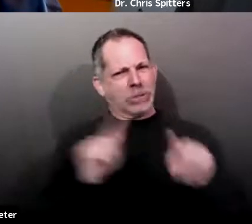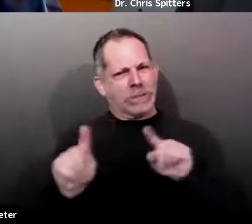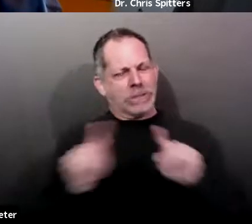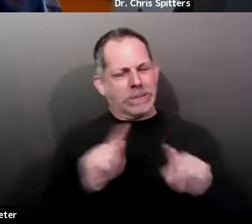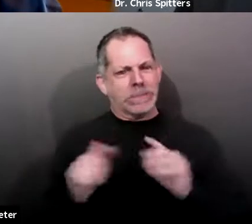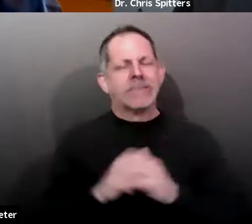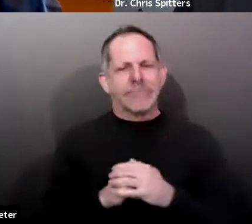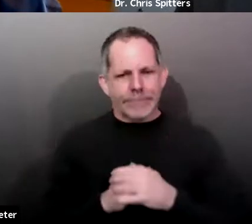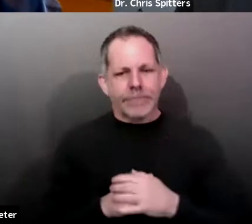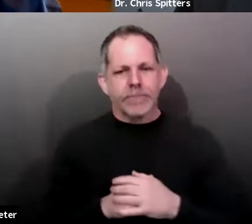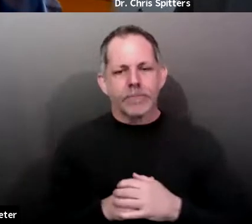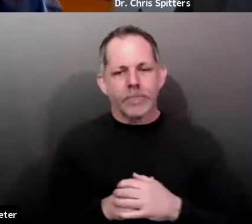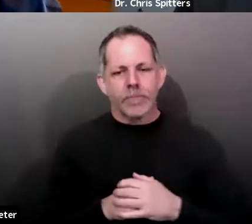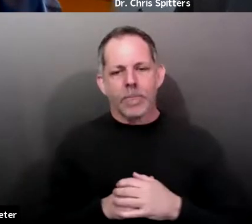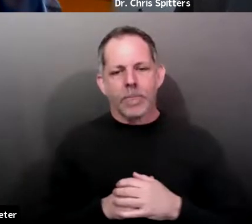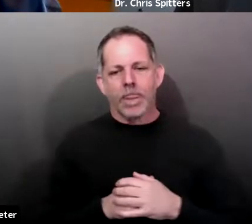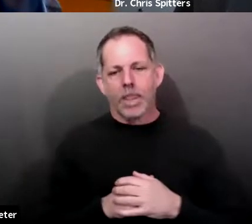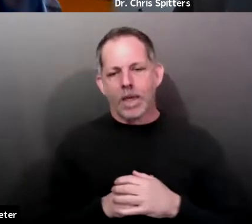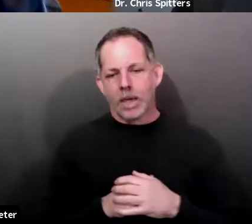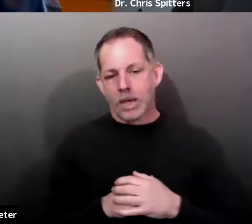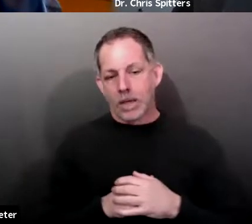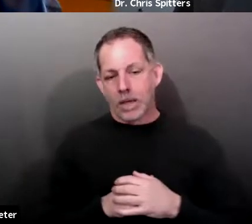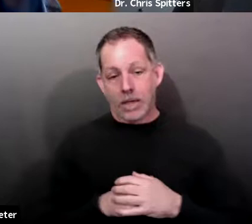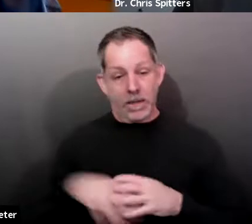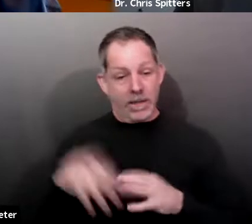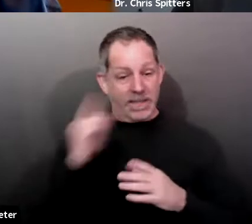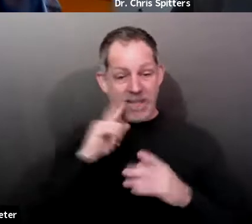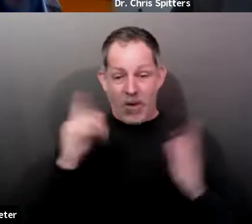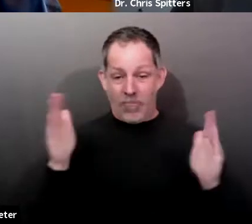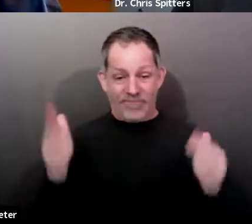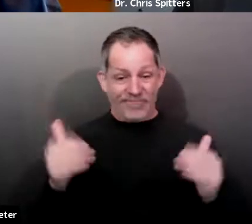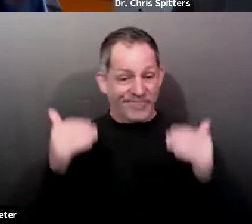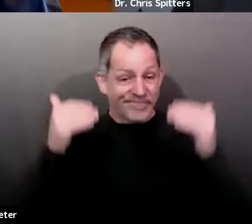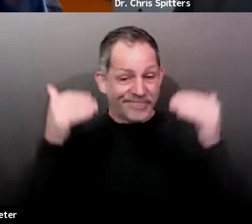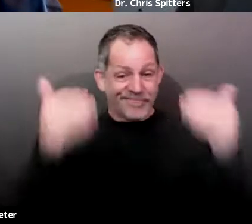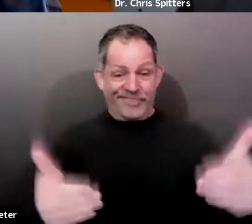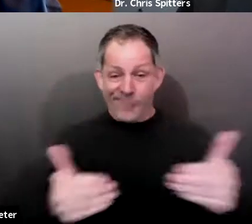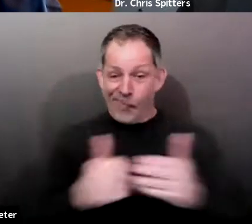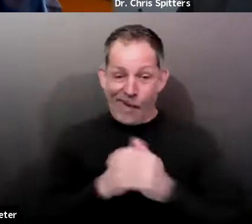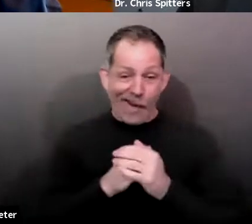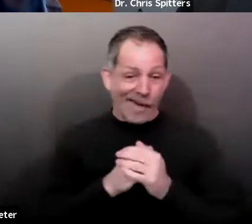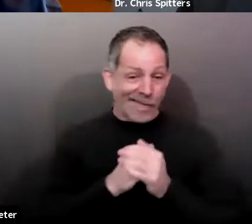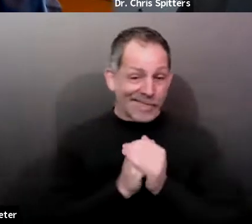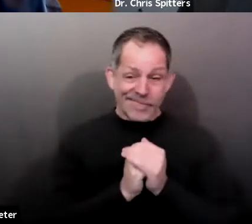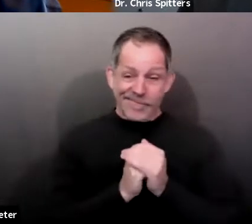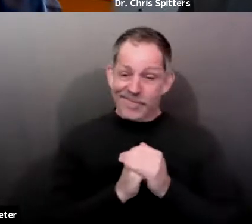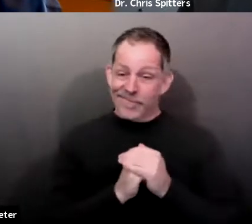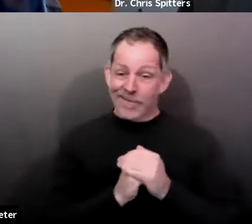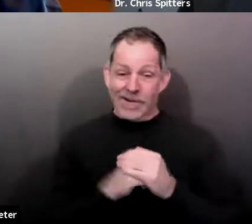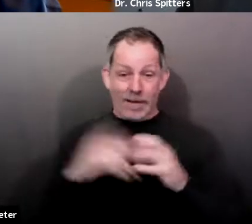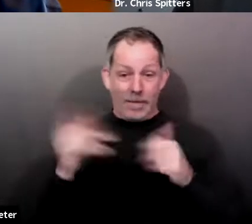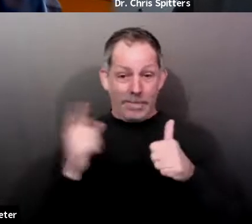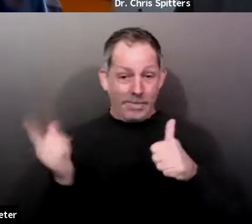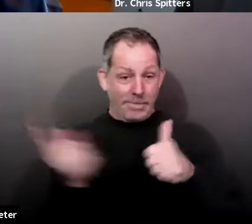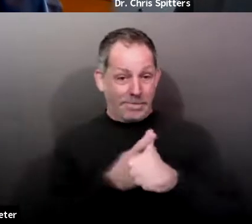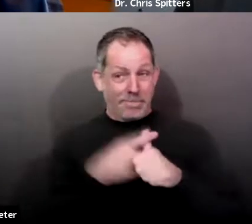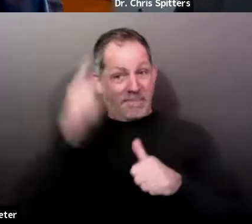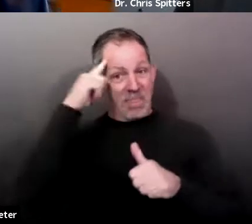long in that we're going to move on to, to folks who, uh, the first shot will benefit. And so that's, what's going on now.